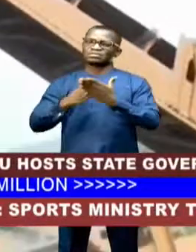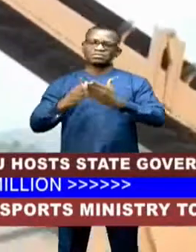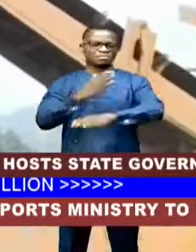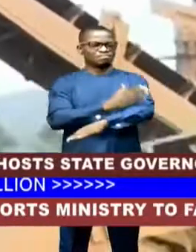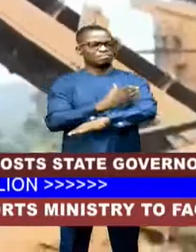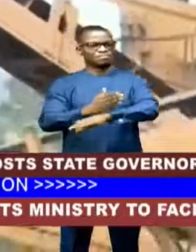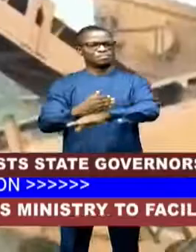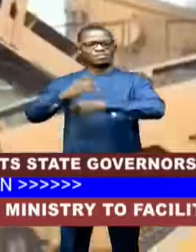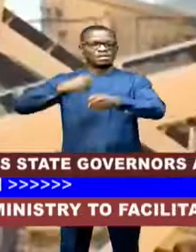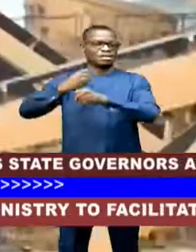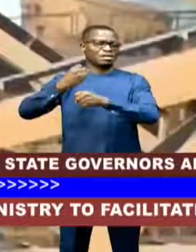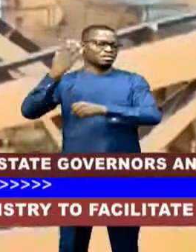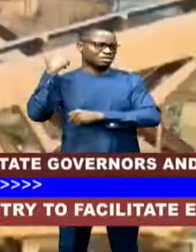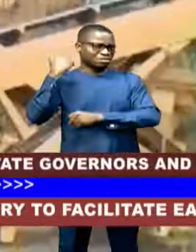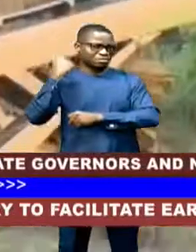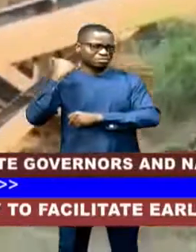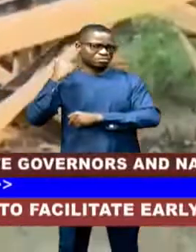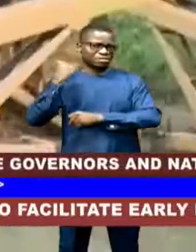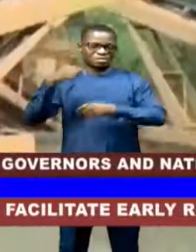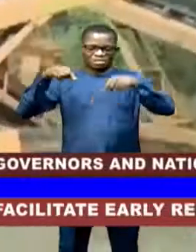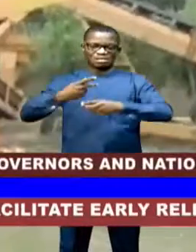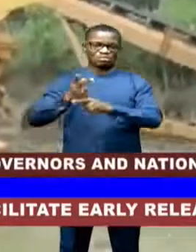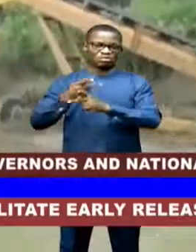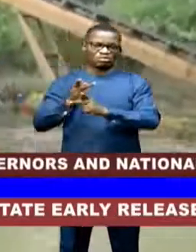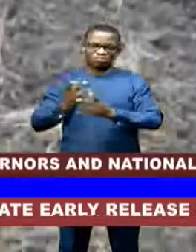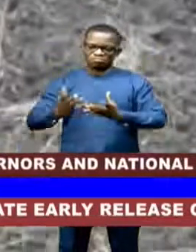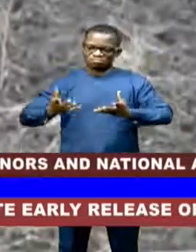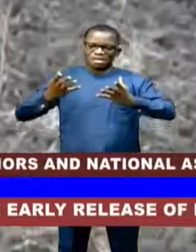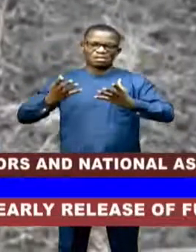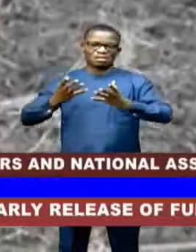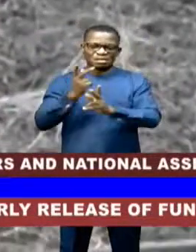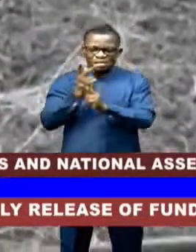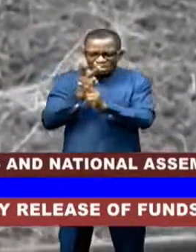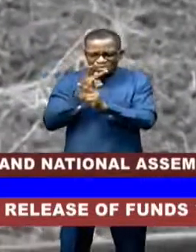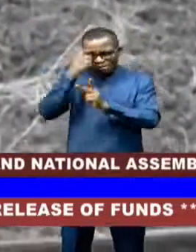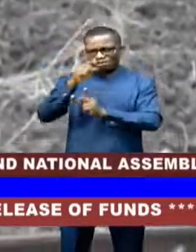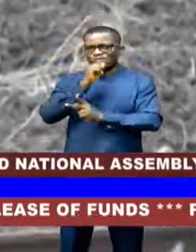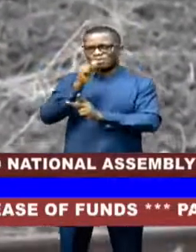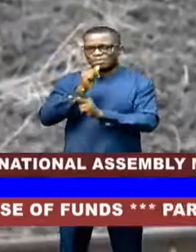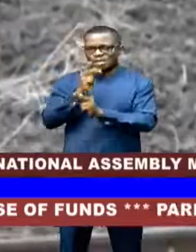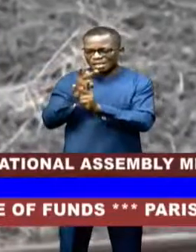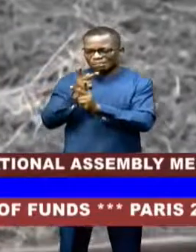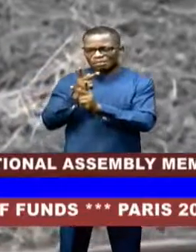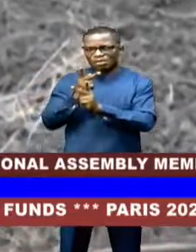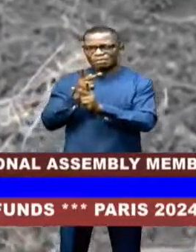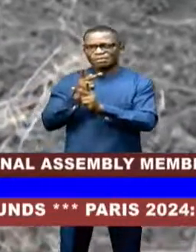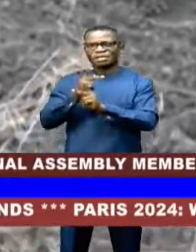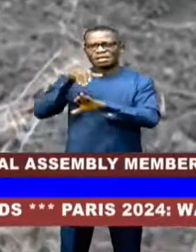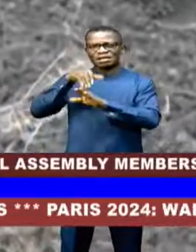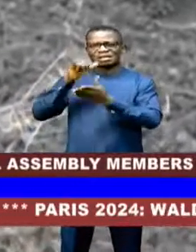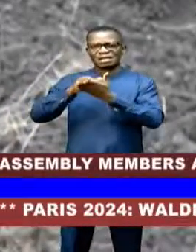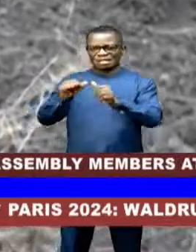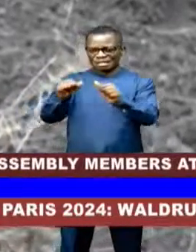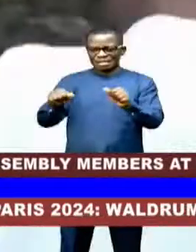Years ago, a quantity of its product intended as stock for the company was stored along the jetty route of the